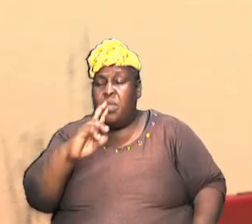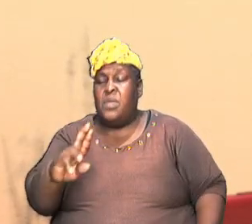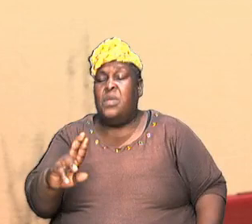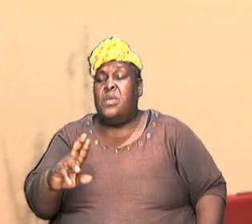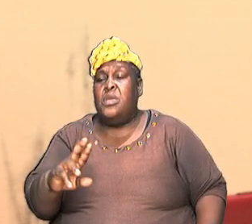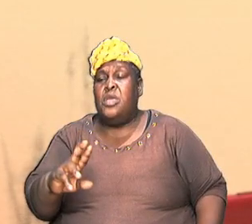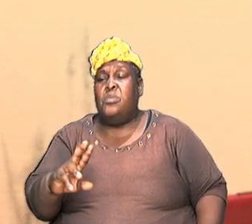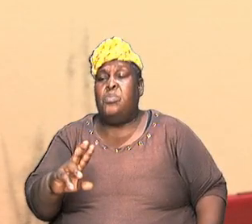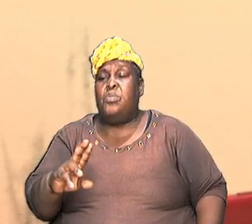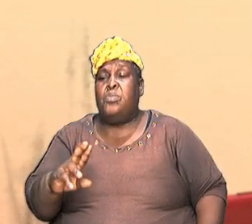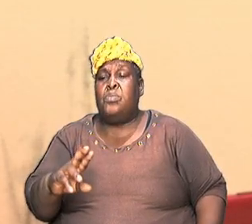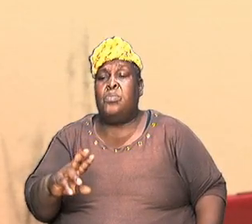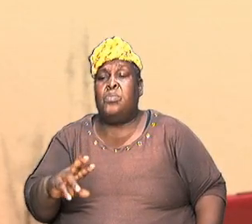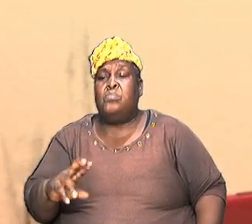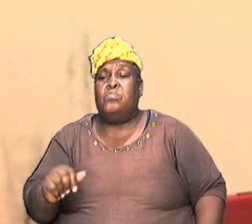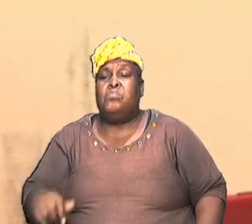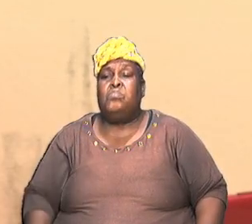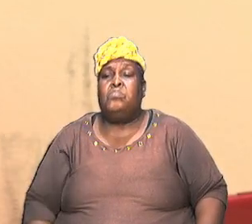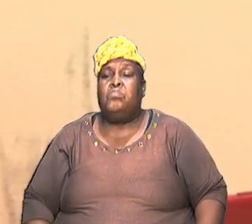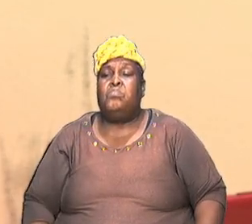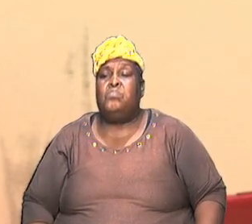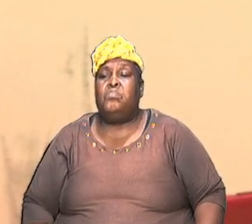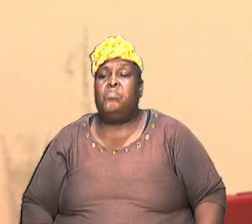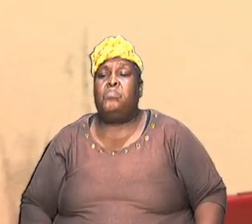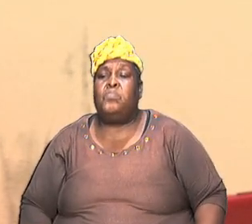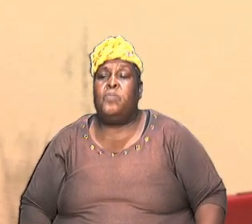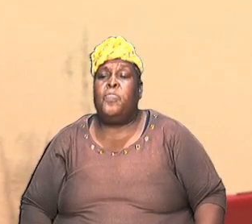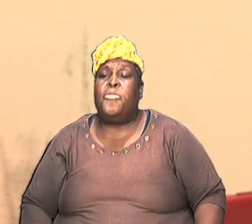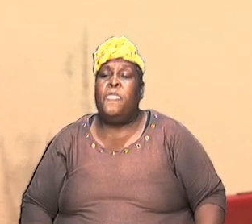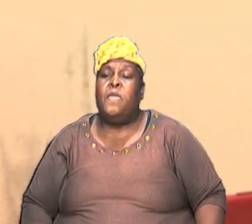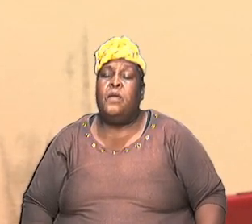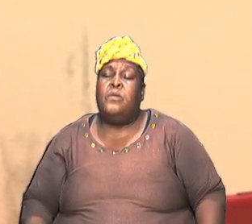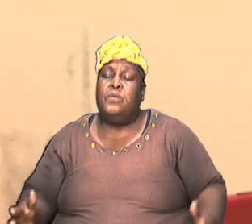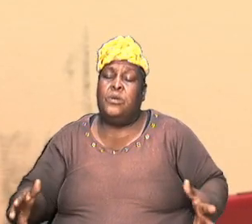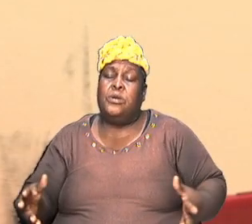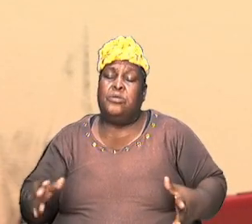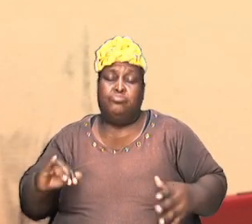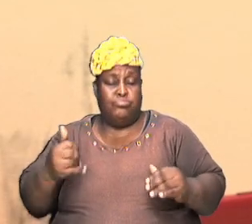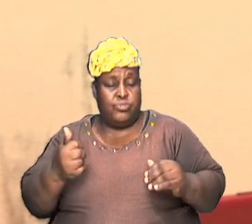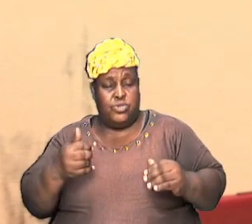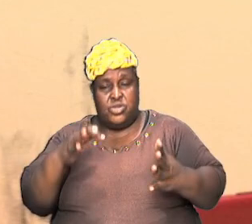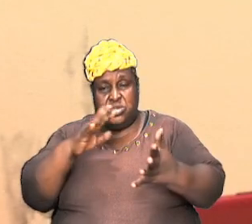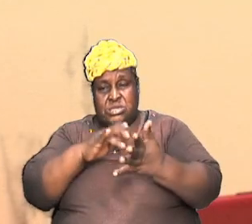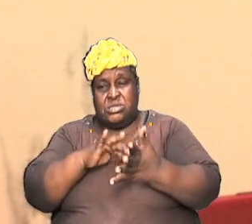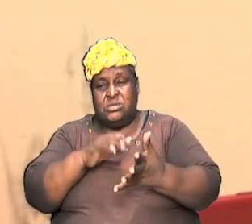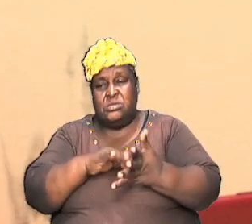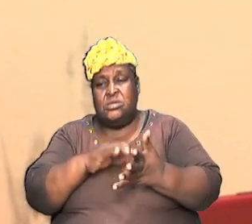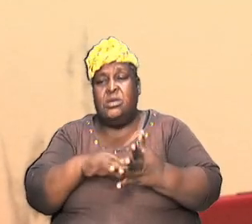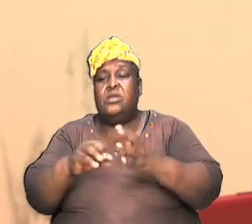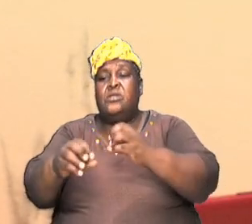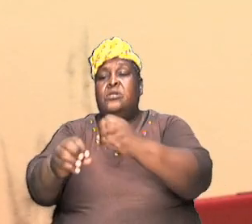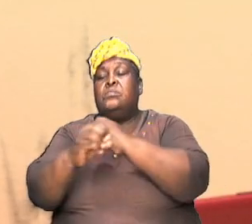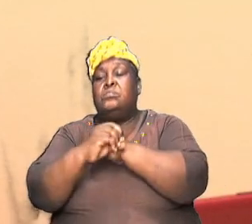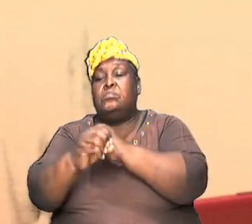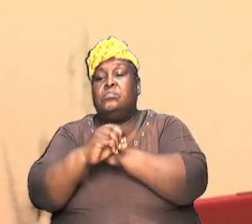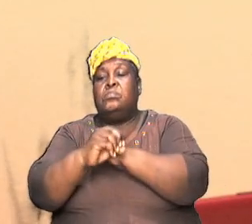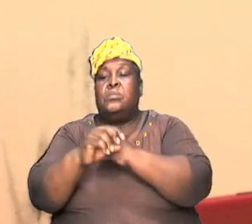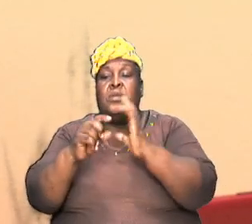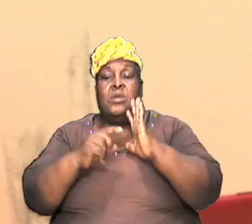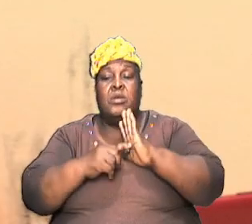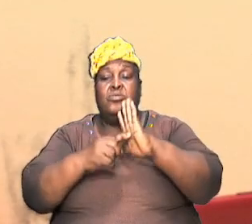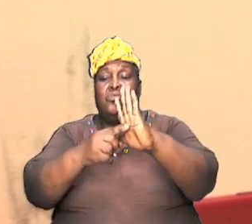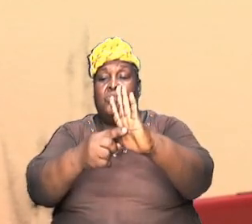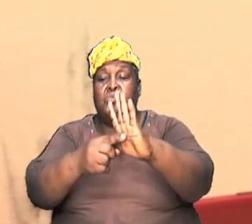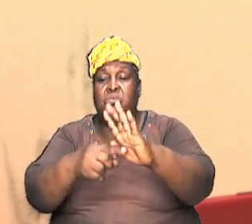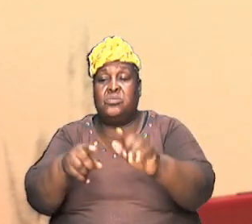the screen the powerpoint in terms of what we just looked at the objectives and we have some things to show us